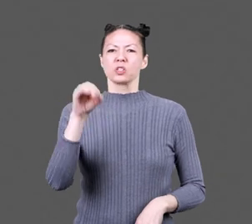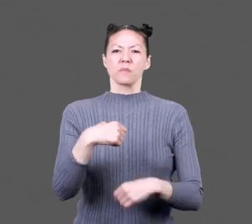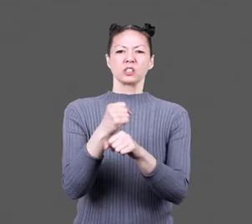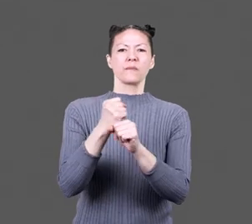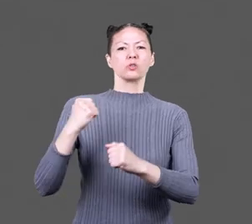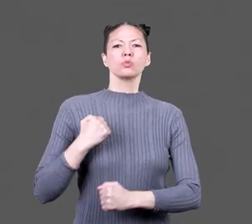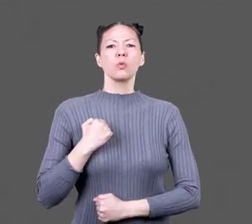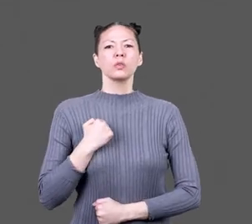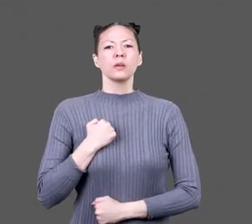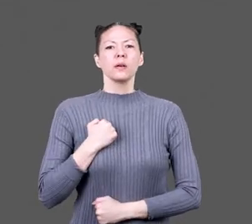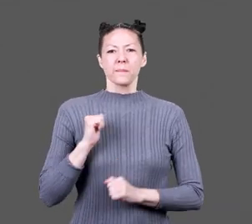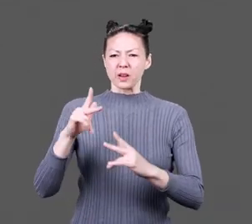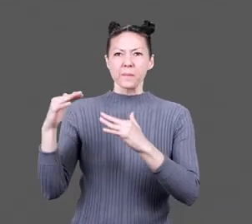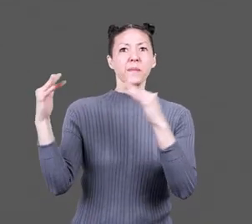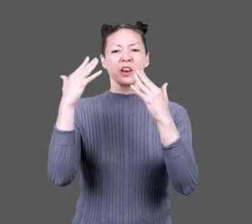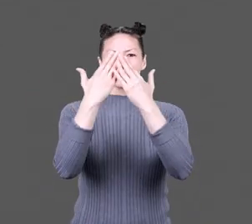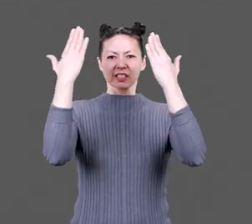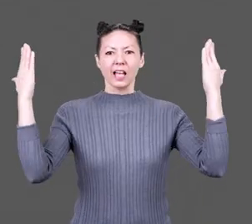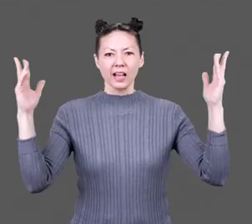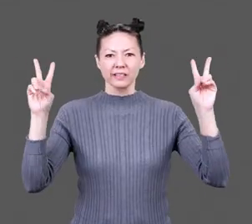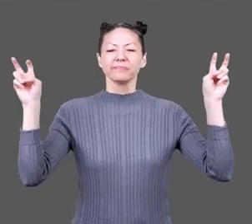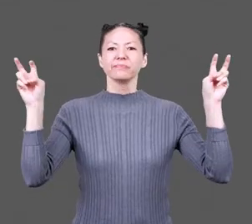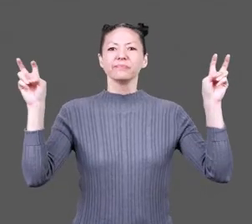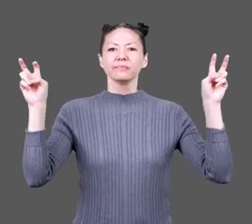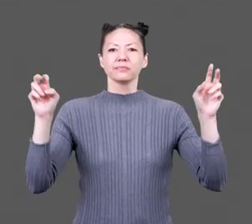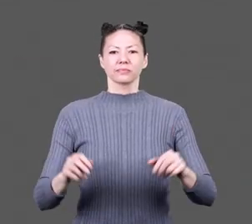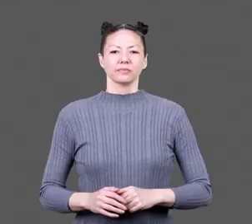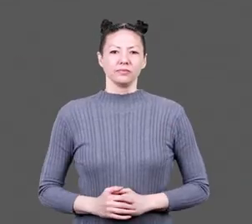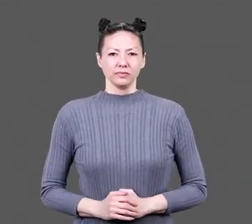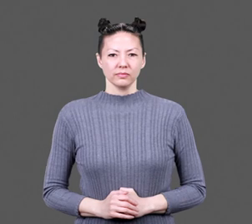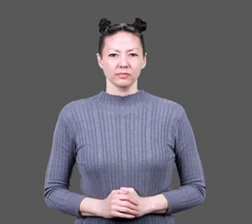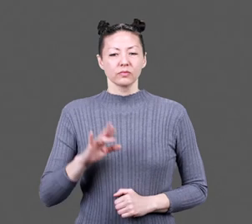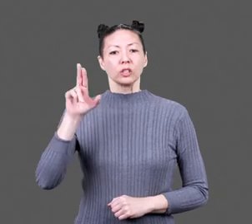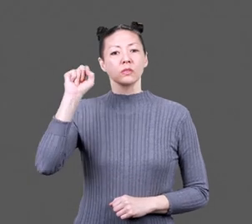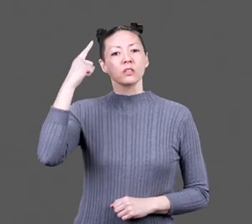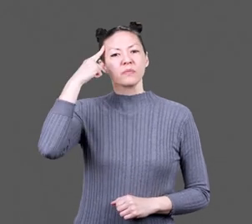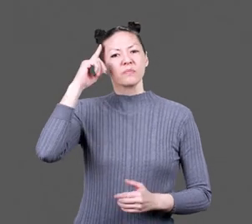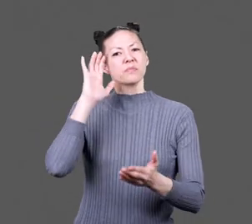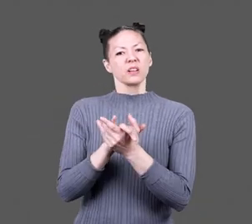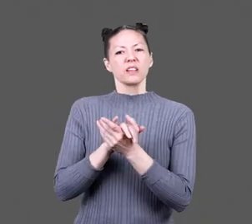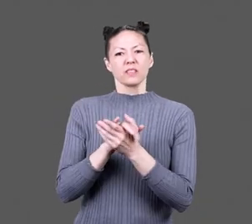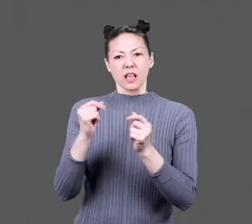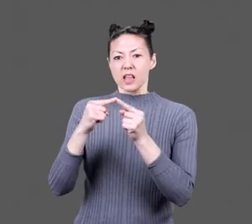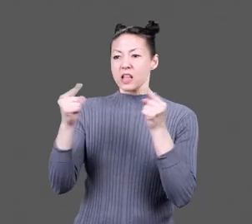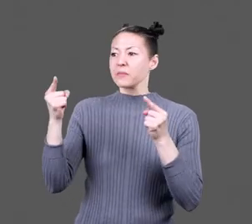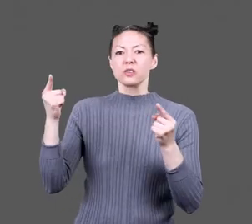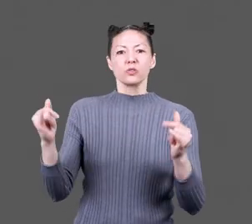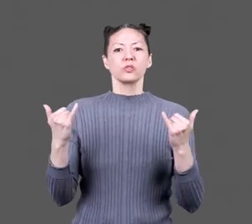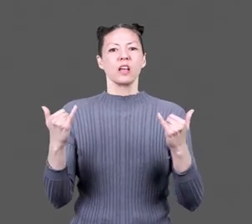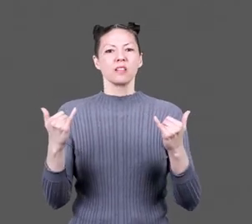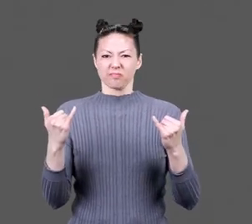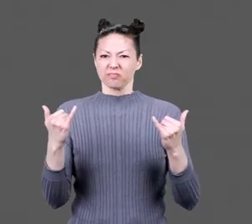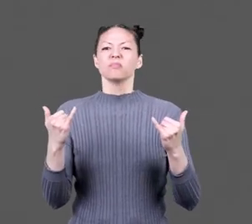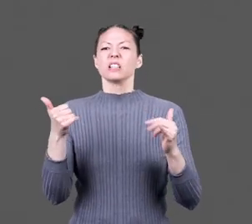100% production soldier. Back up our battle skies. The U.S. believed us to be the enemy, too,